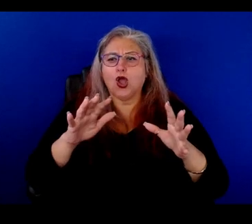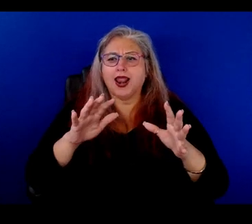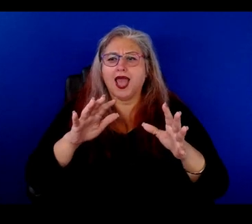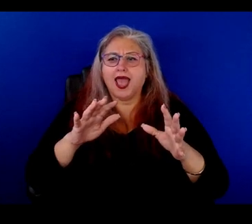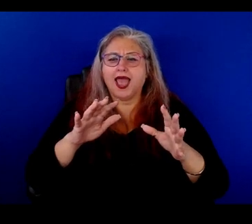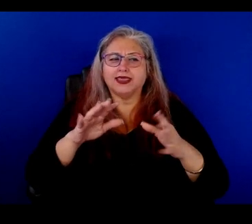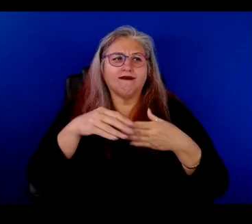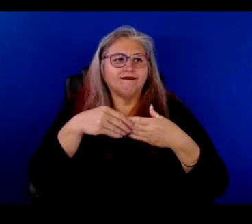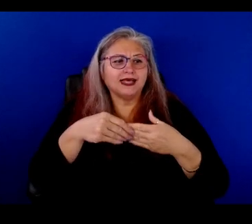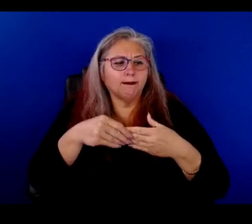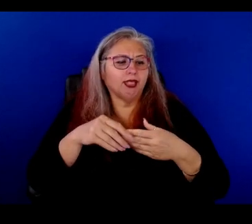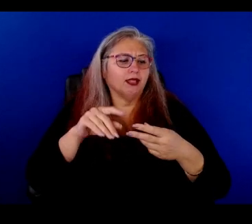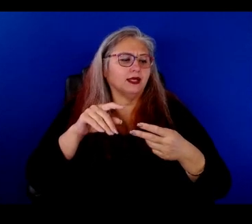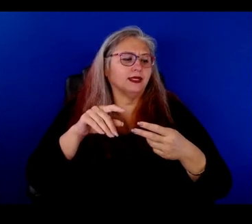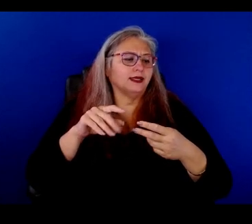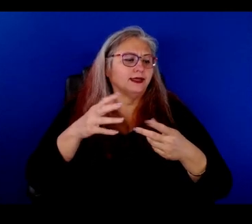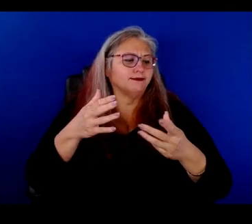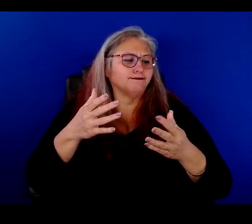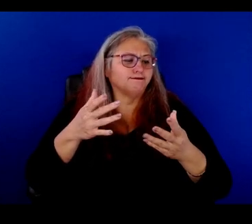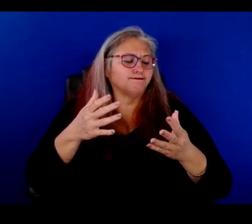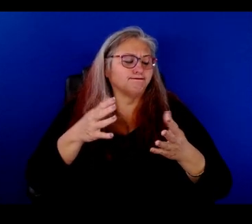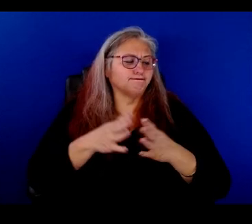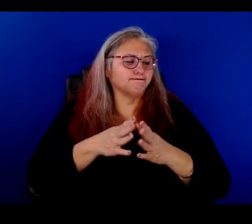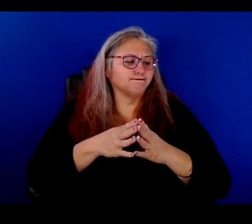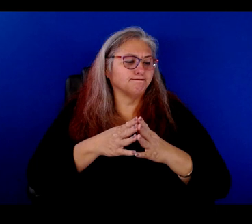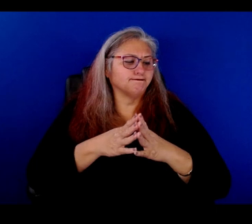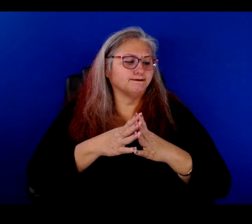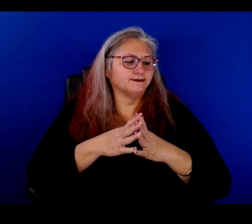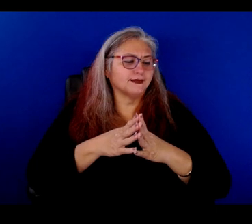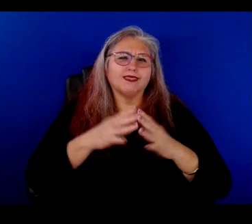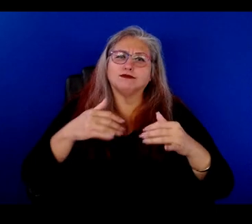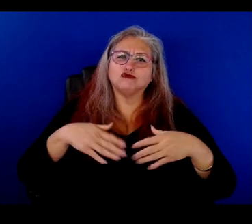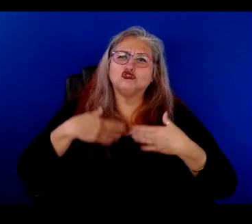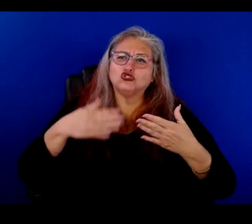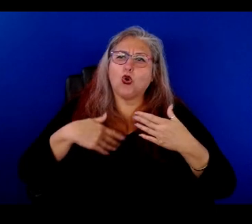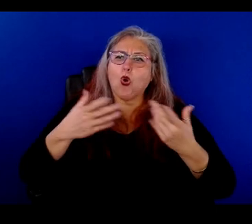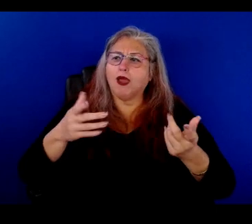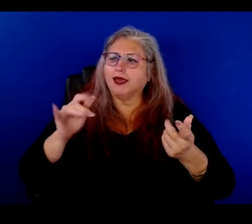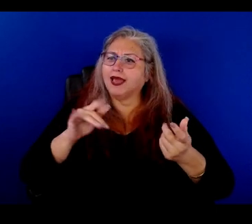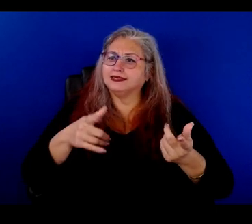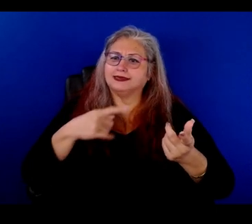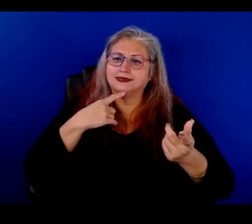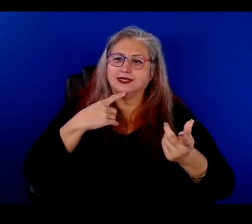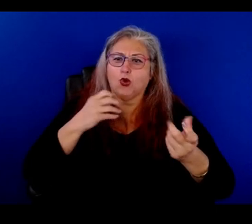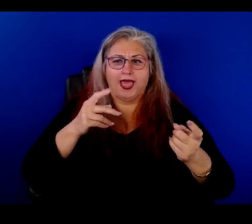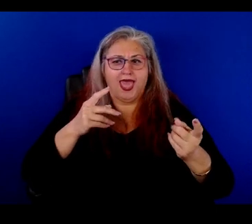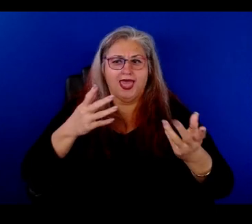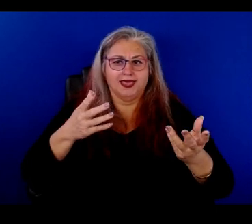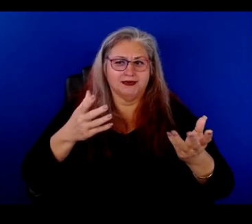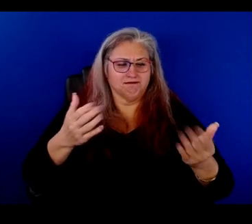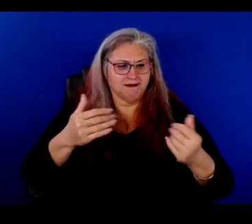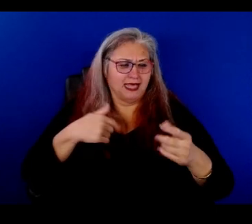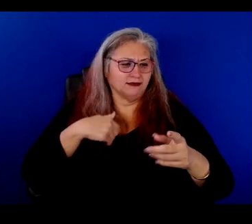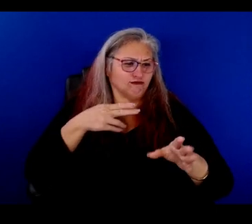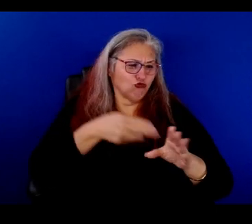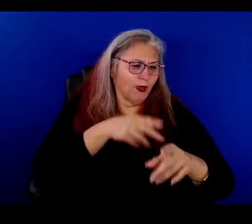flexibility and the, the, the joy of like, okay, vamos a ver, es un vallenato. Let's,